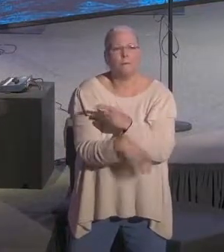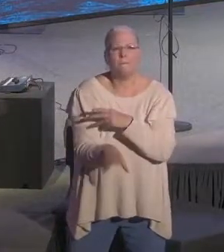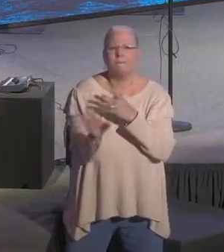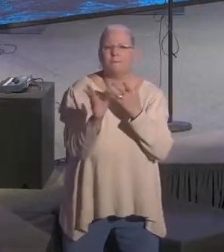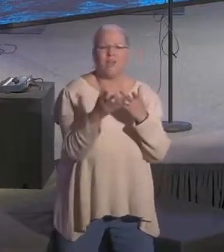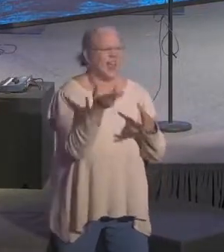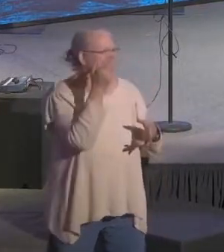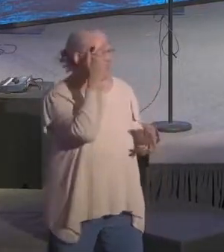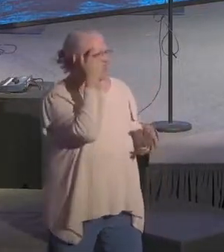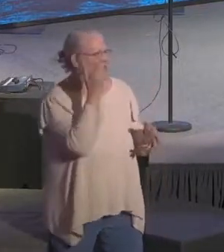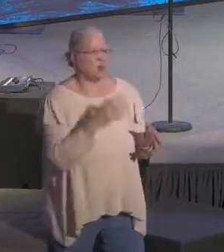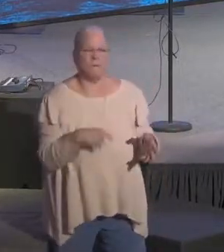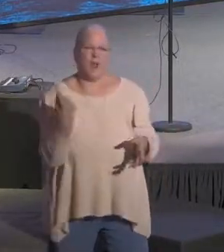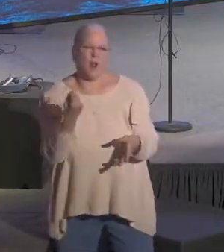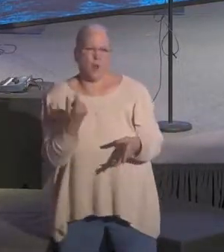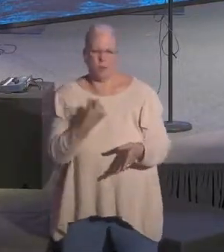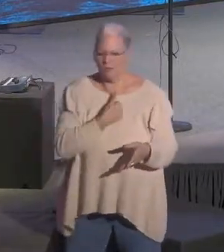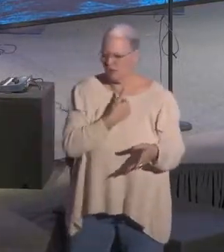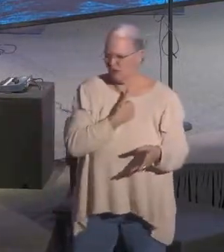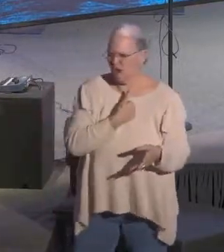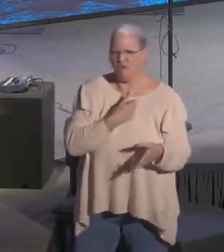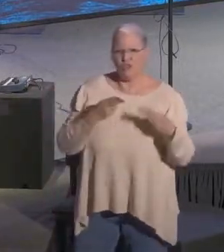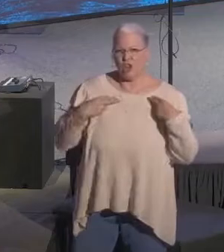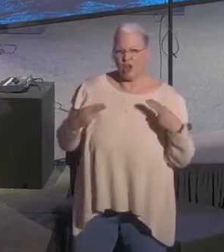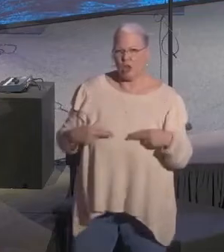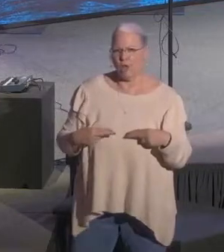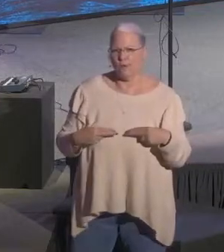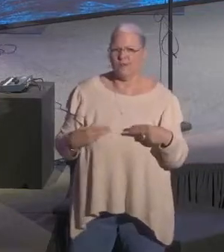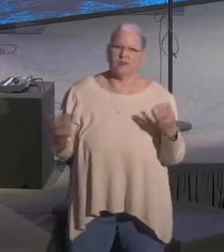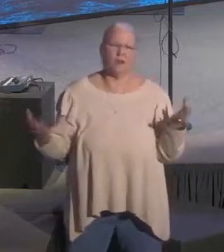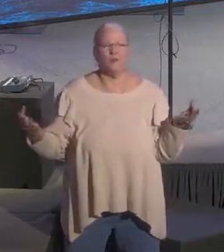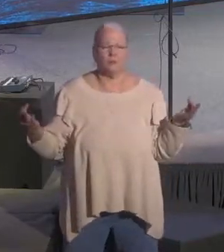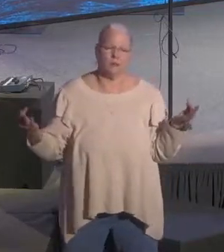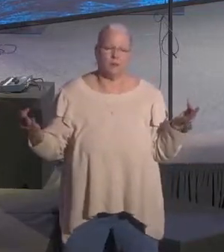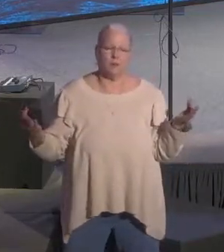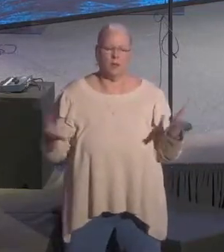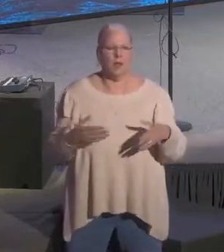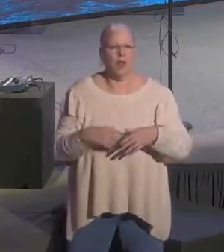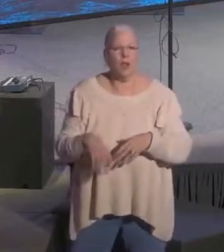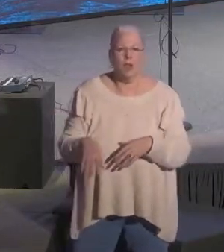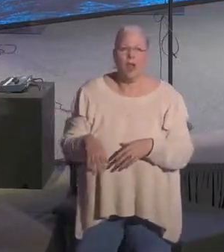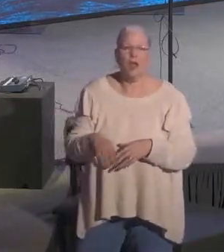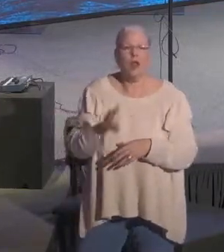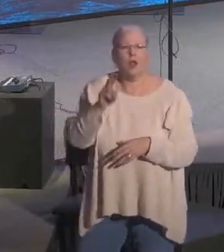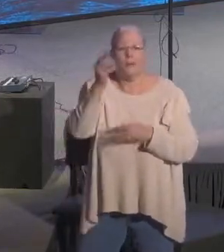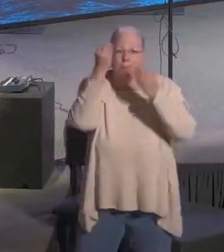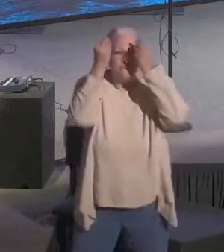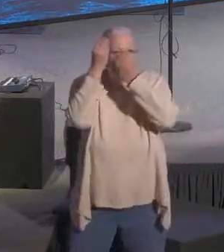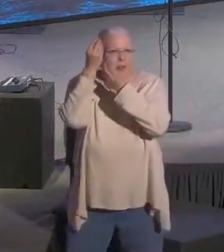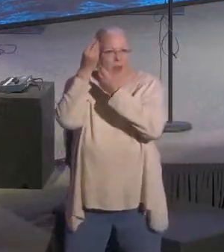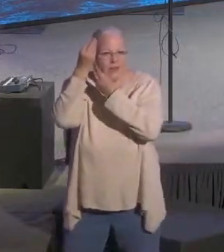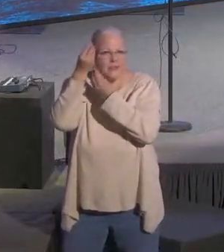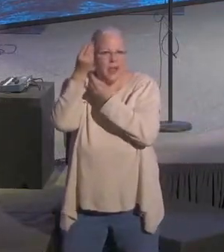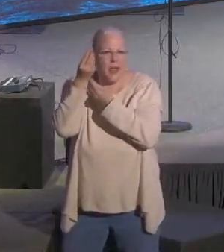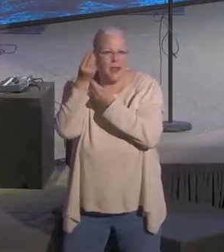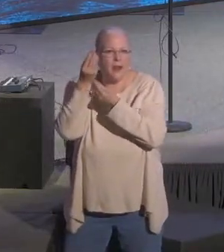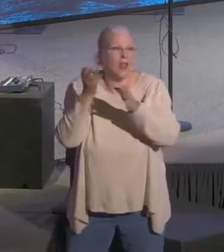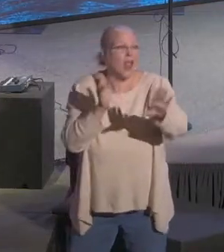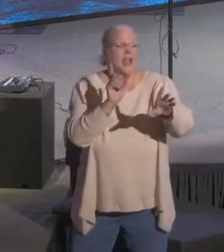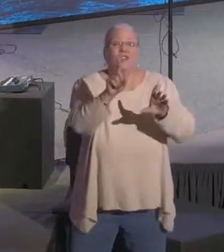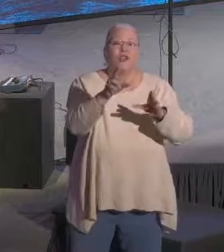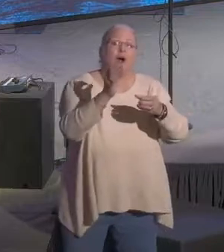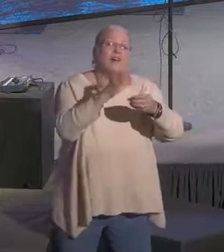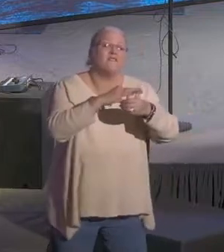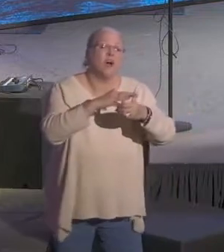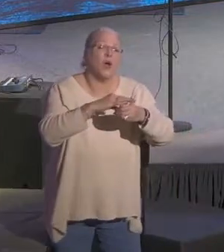Secularism and humanism. I want to encourage you this year to get out and vote, but I don't want you to go vote unless you know who you're voting for.